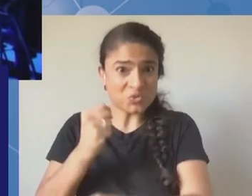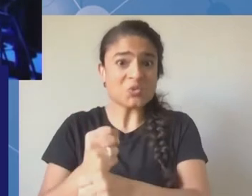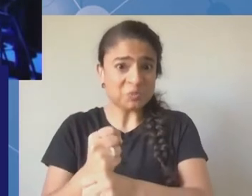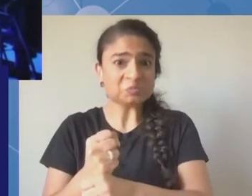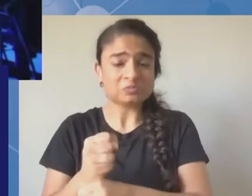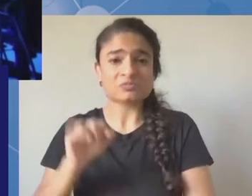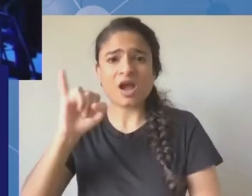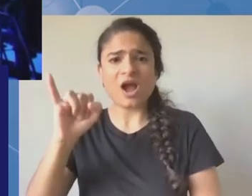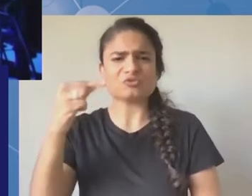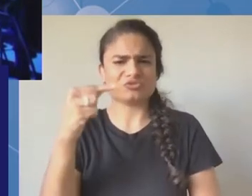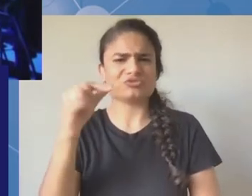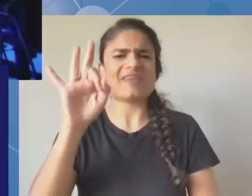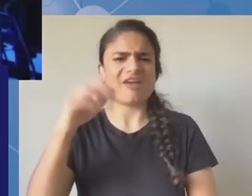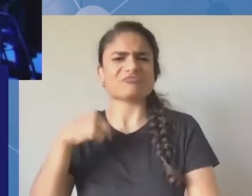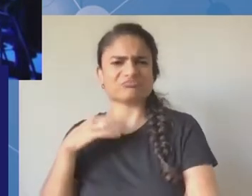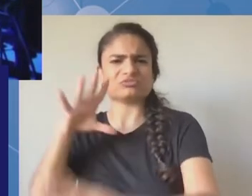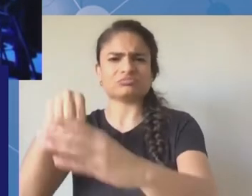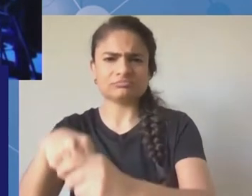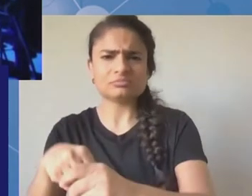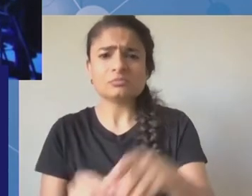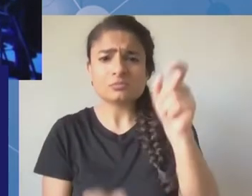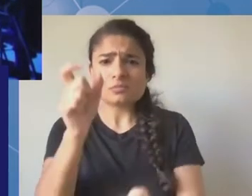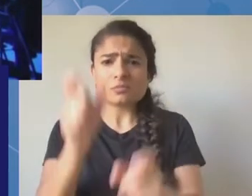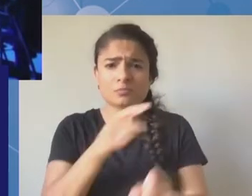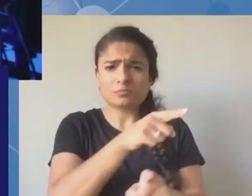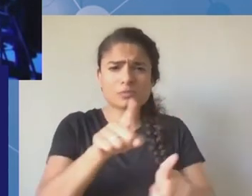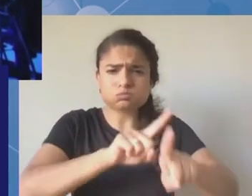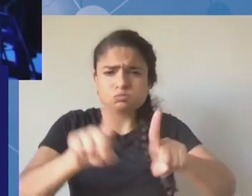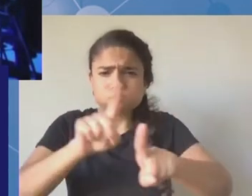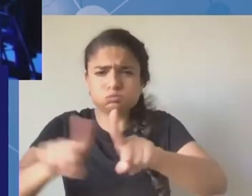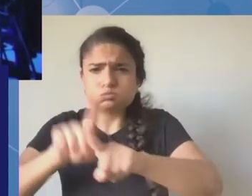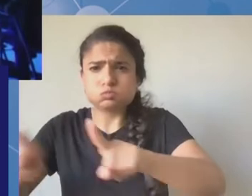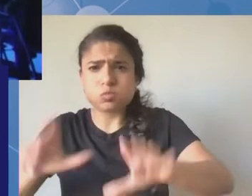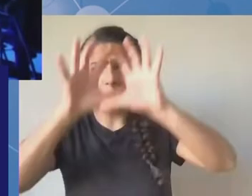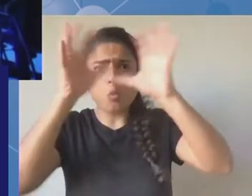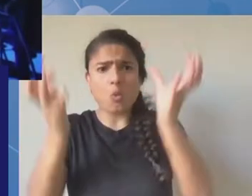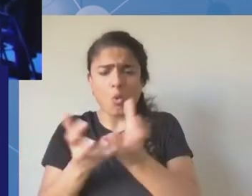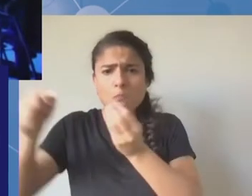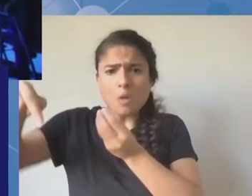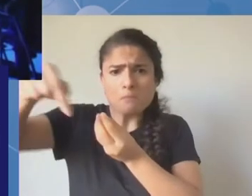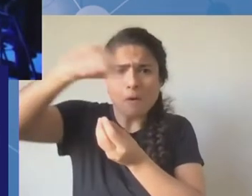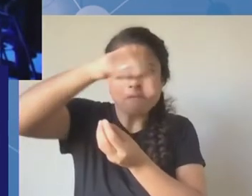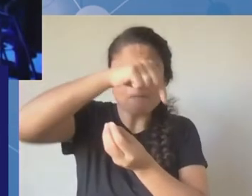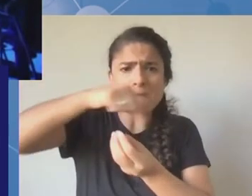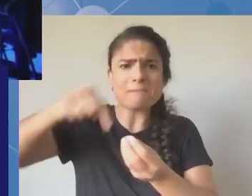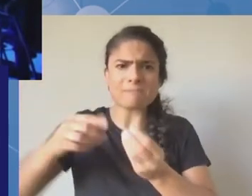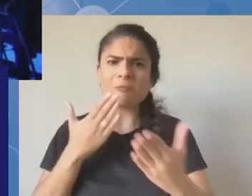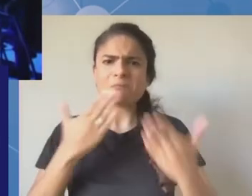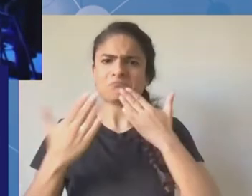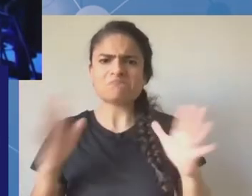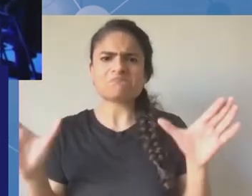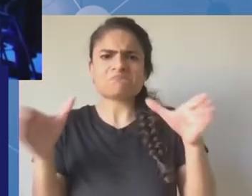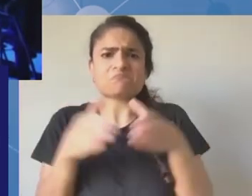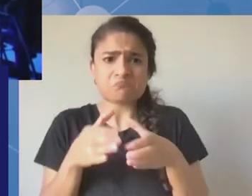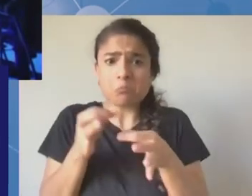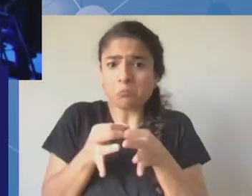in this meaningful forum remotely it is incredible and i can see the effort of different parties and stakeholders involved